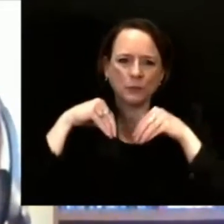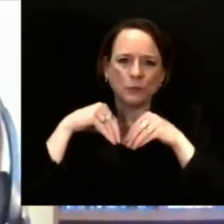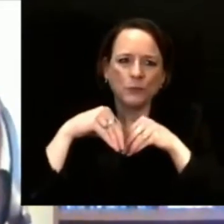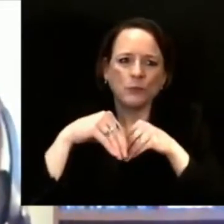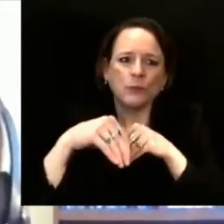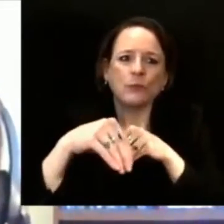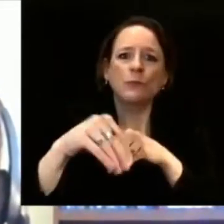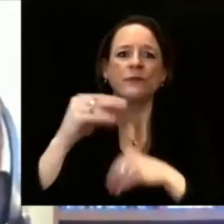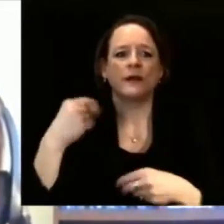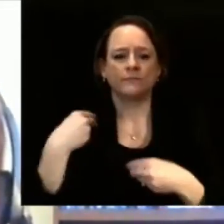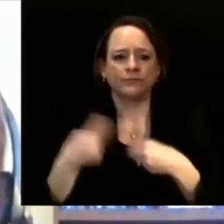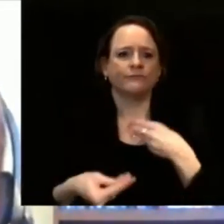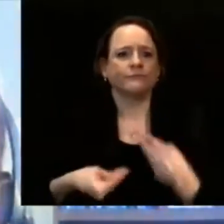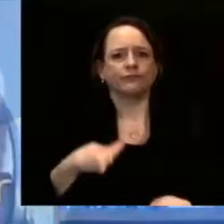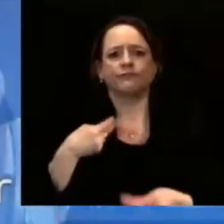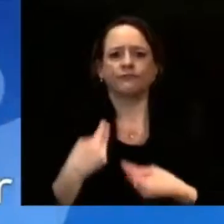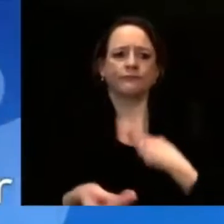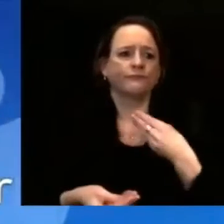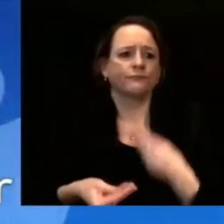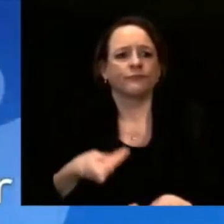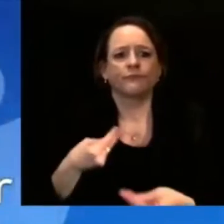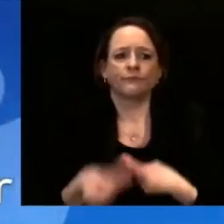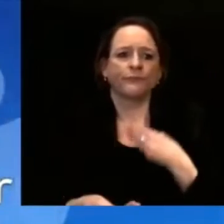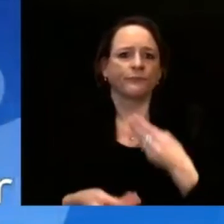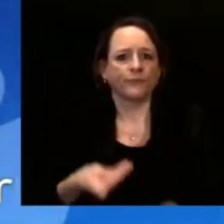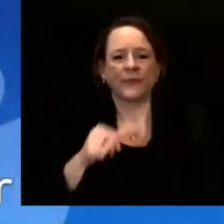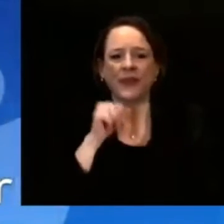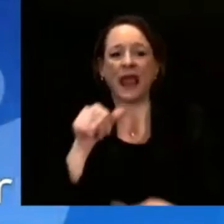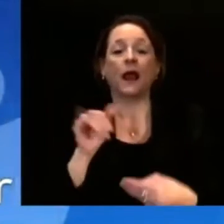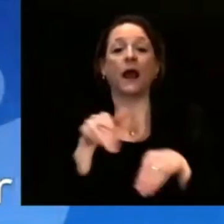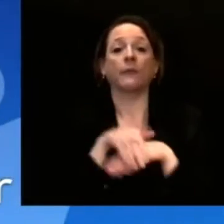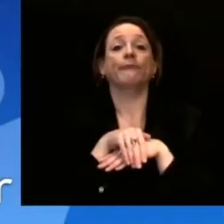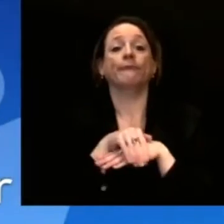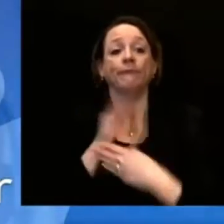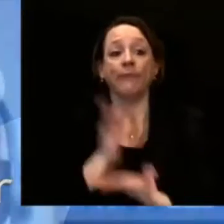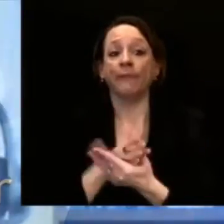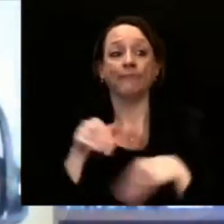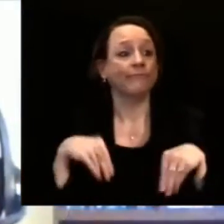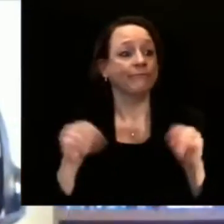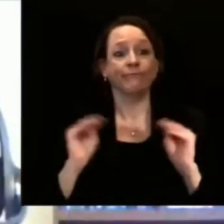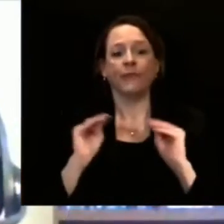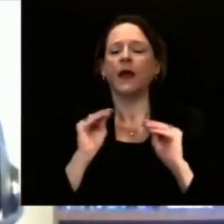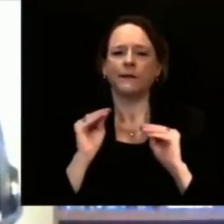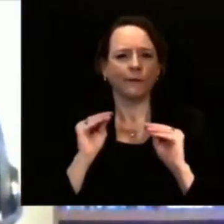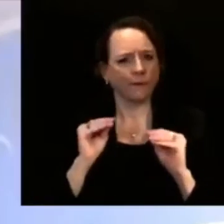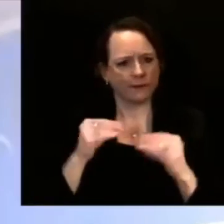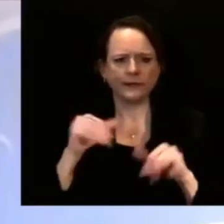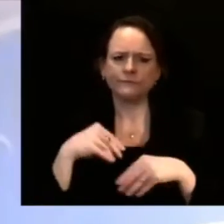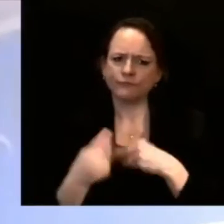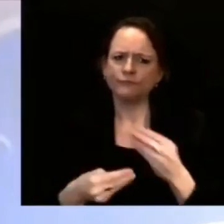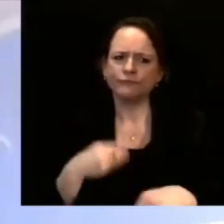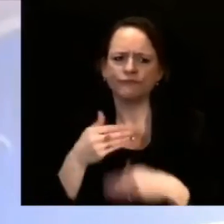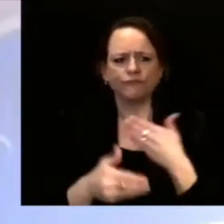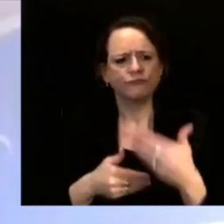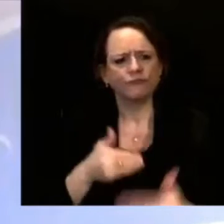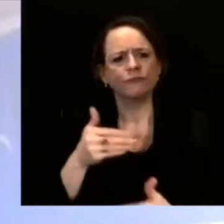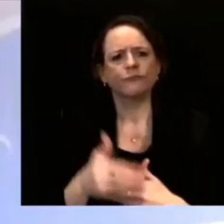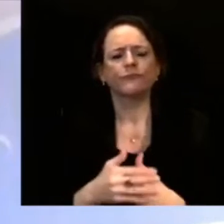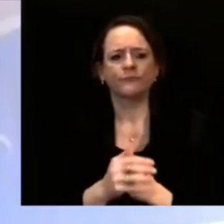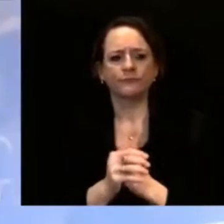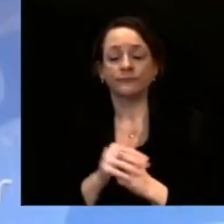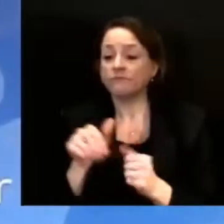that this week. Stephanie, would you add anything further to that? No, nothing. Thank you.